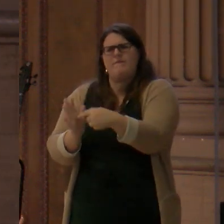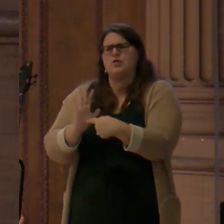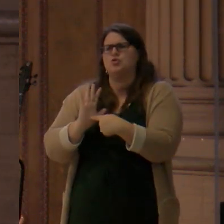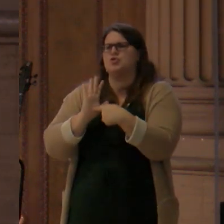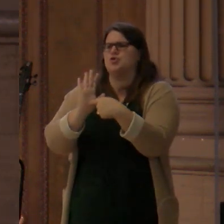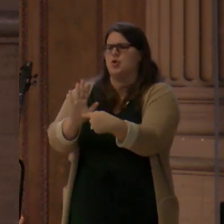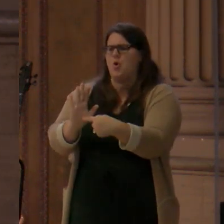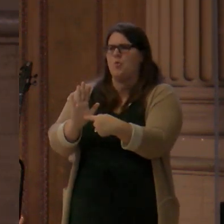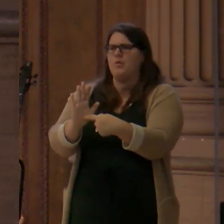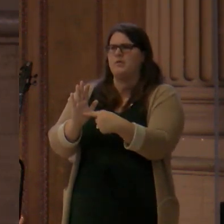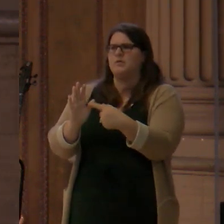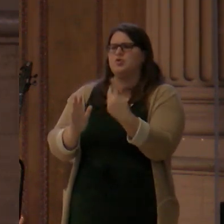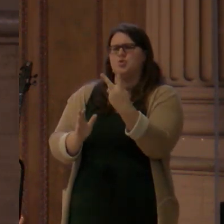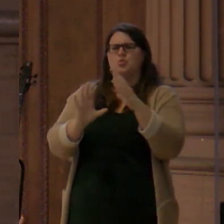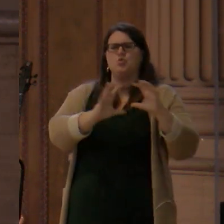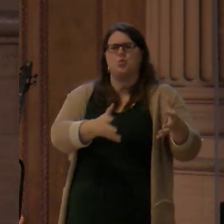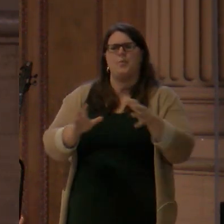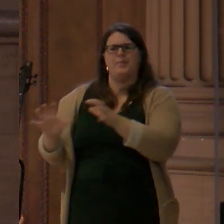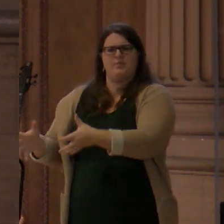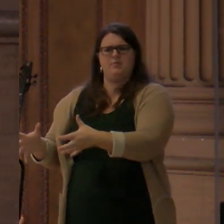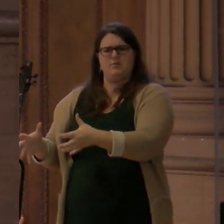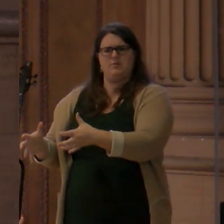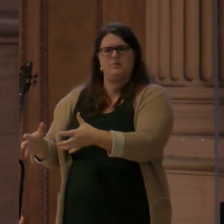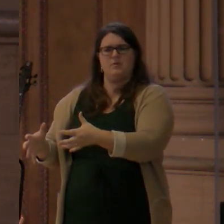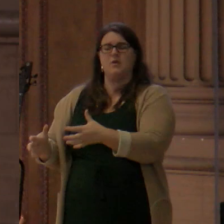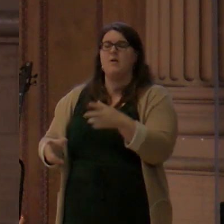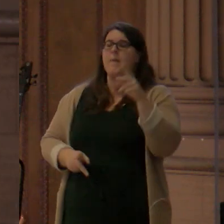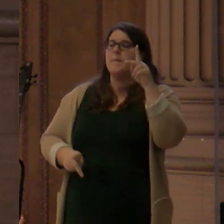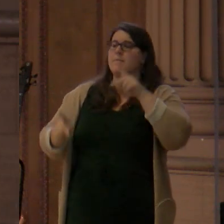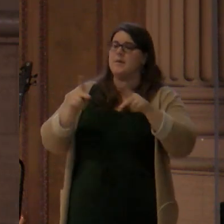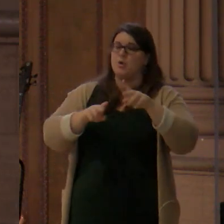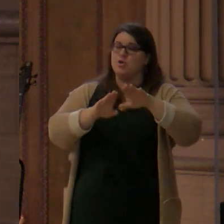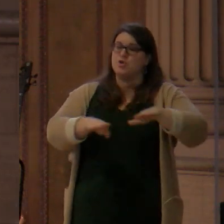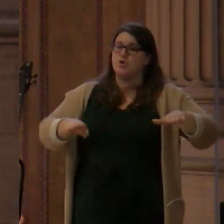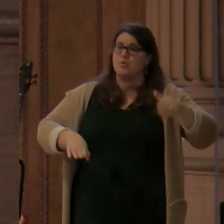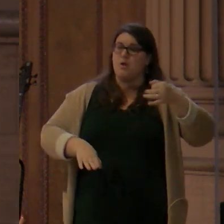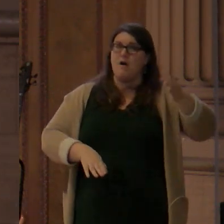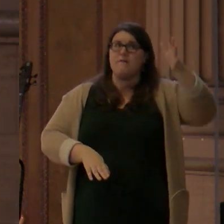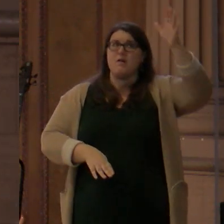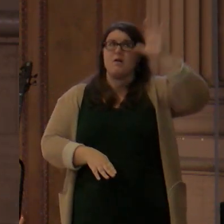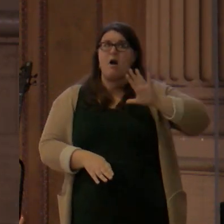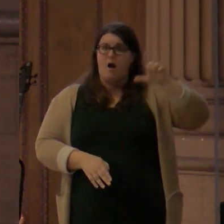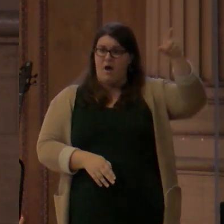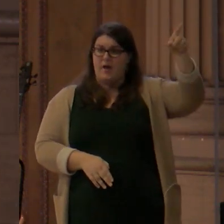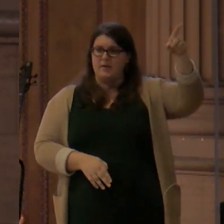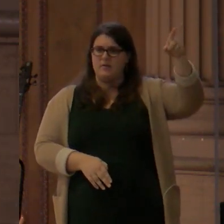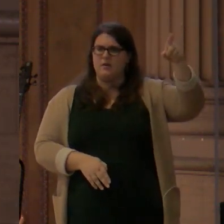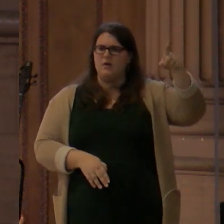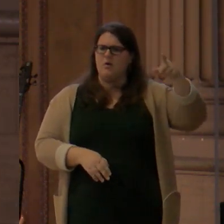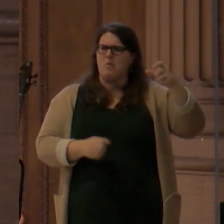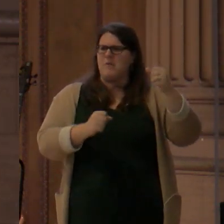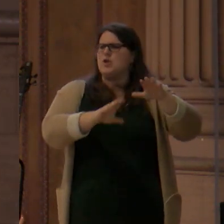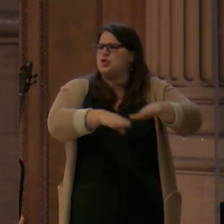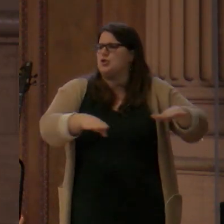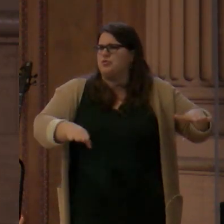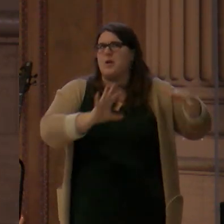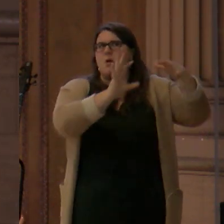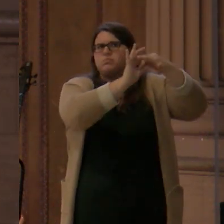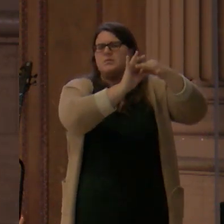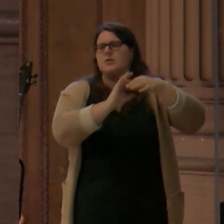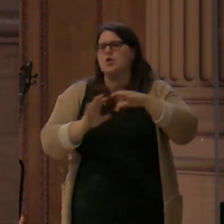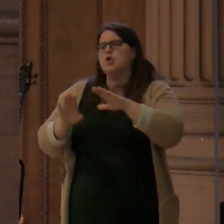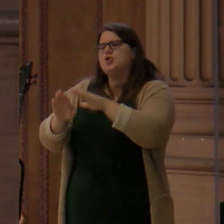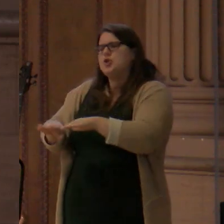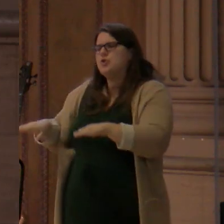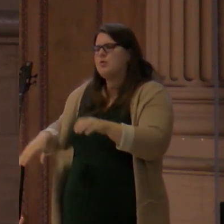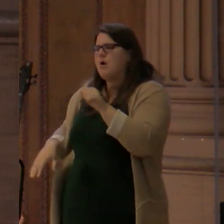to Satan, those who are citizens of the kingdom of God, and those who are citizens of the kingdom of Satan. And Jesus uses this